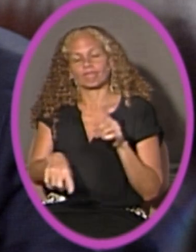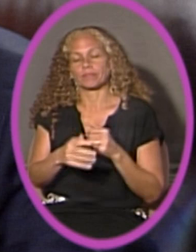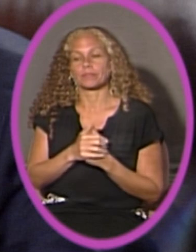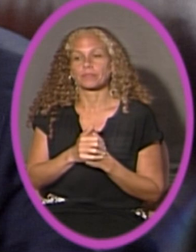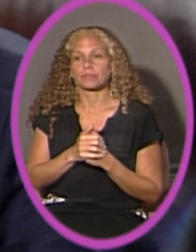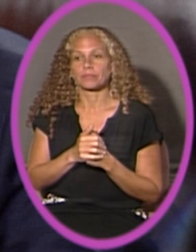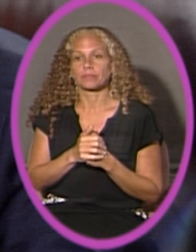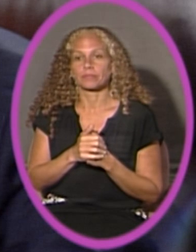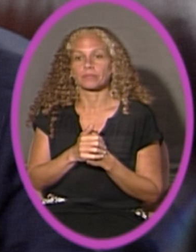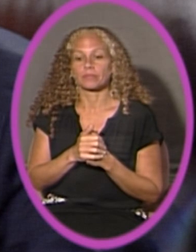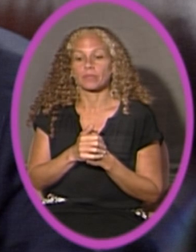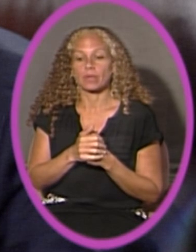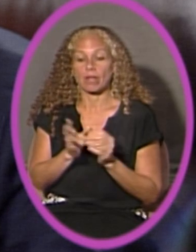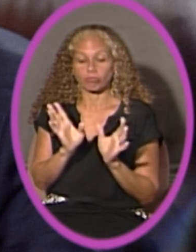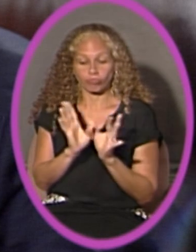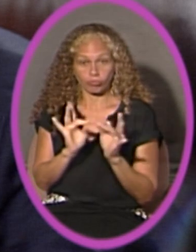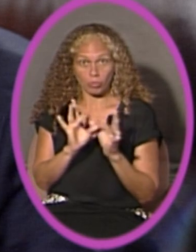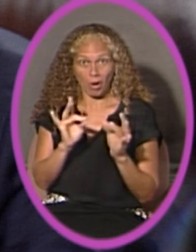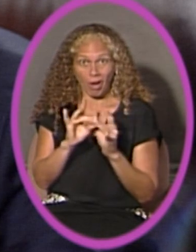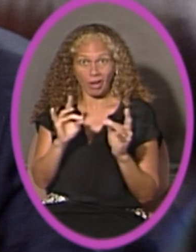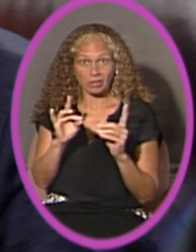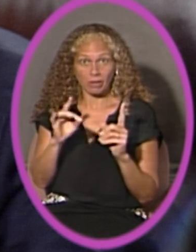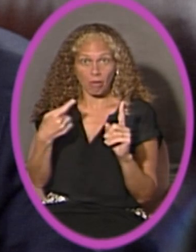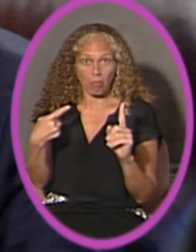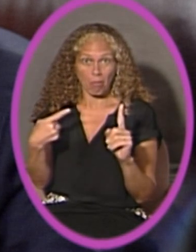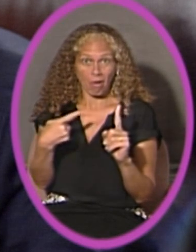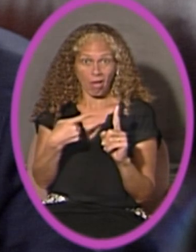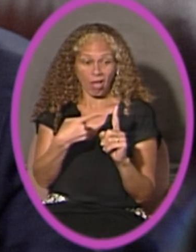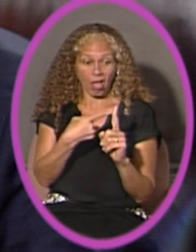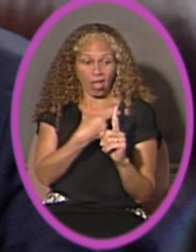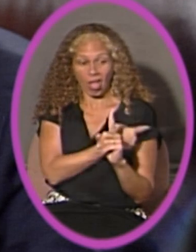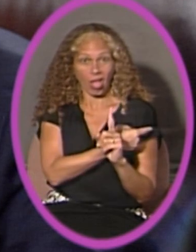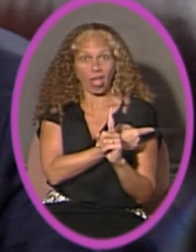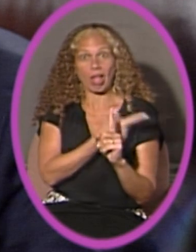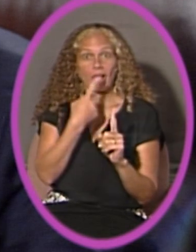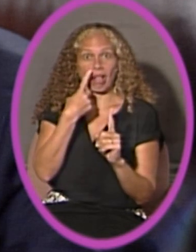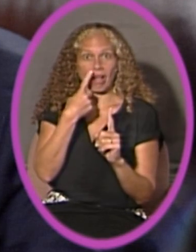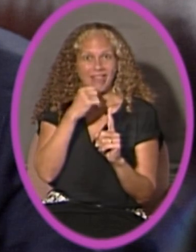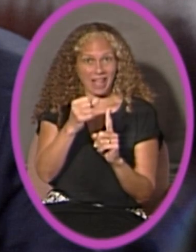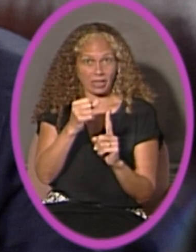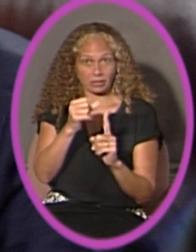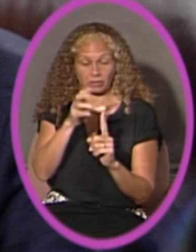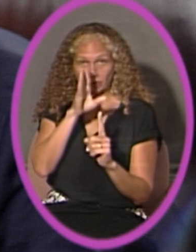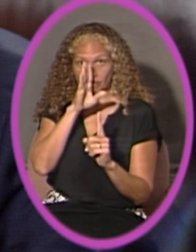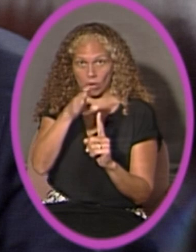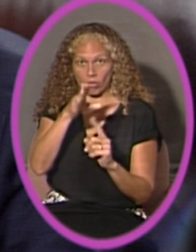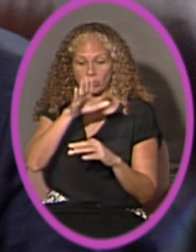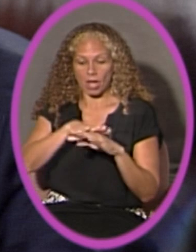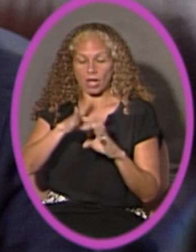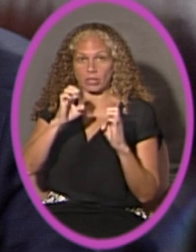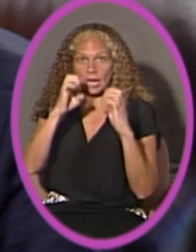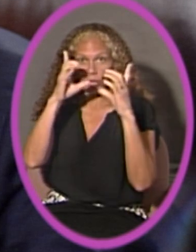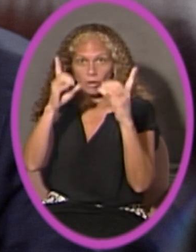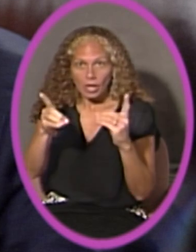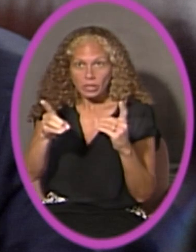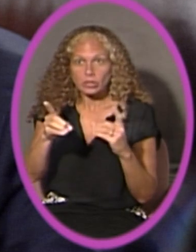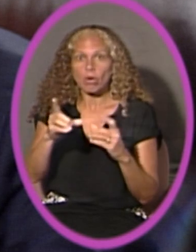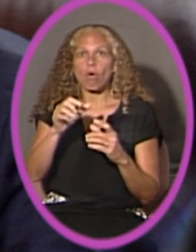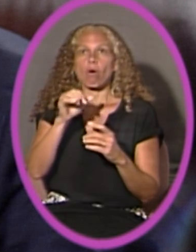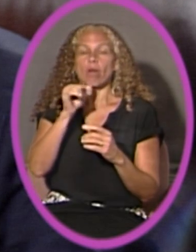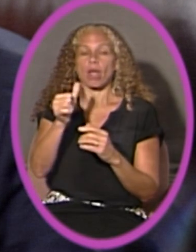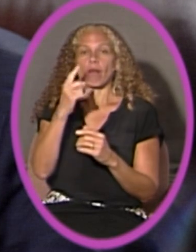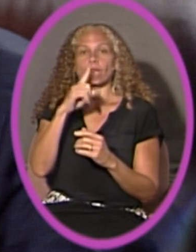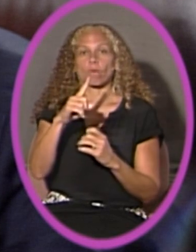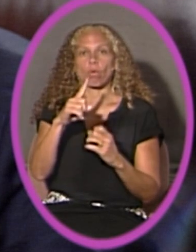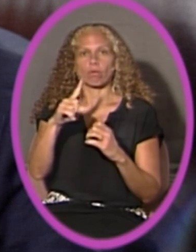Speakers whose comments go beyond the subject matter of public education, who address matters that are not related to the business of the school district,